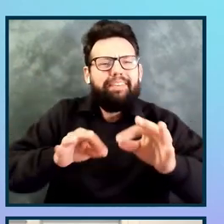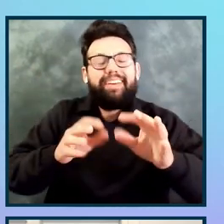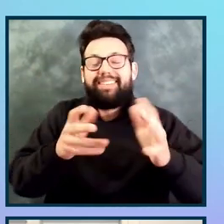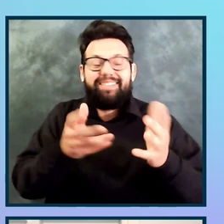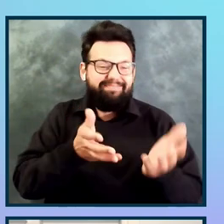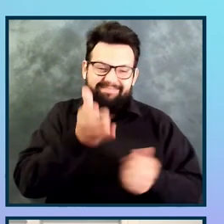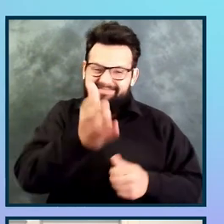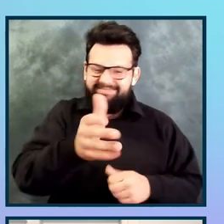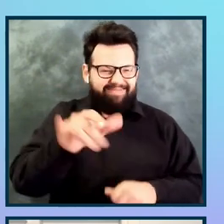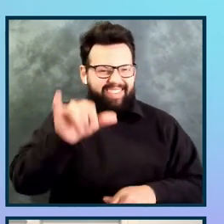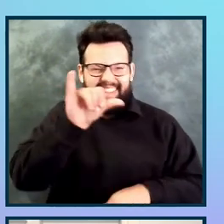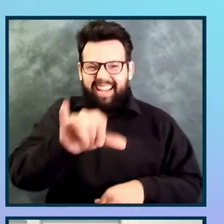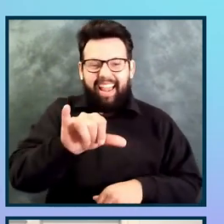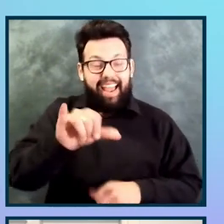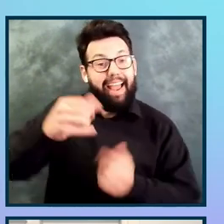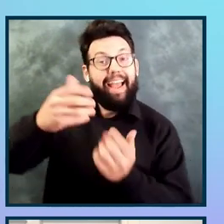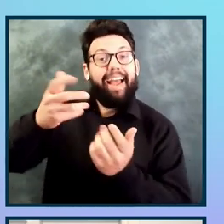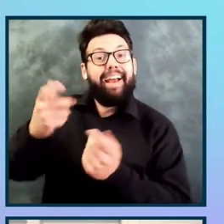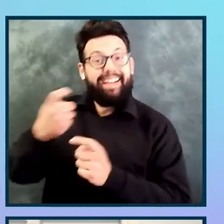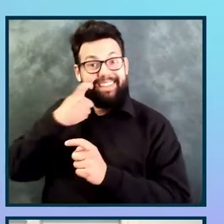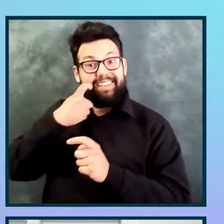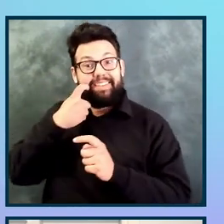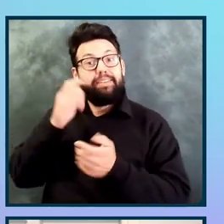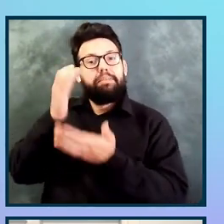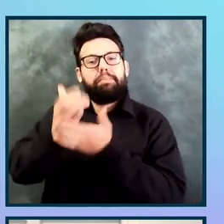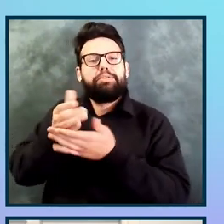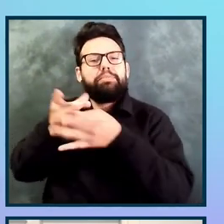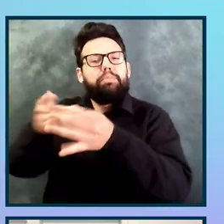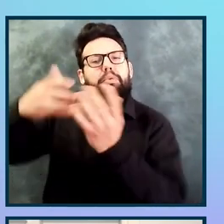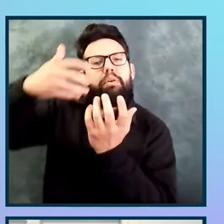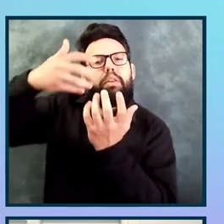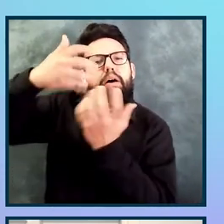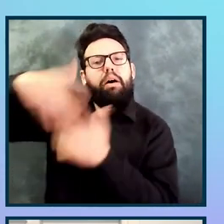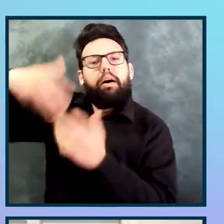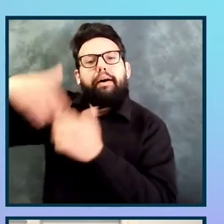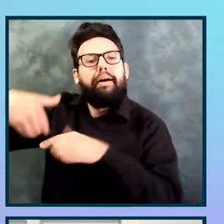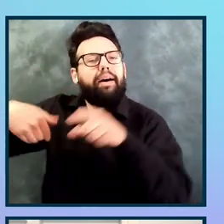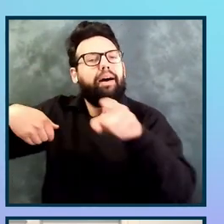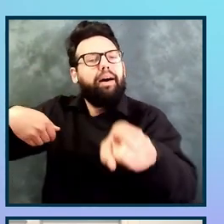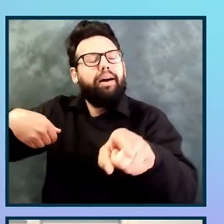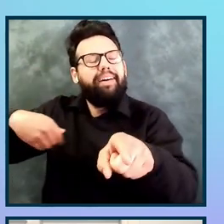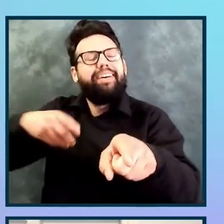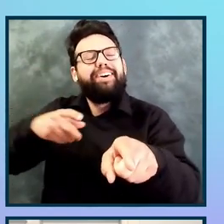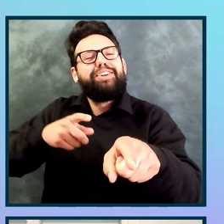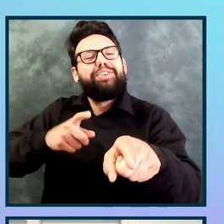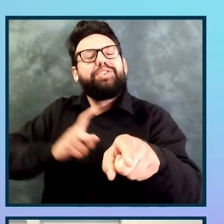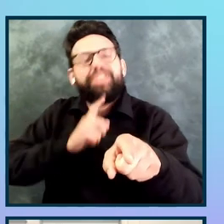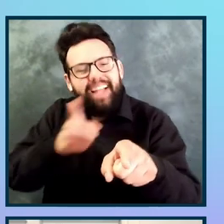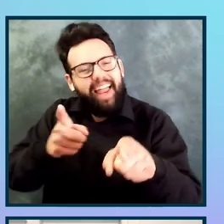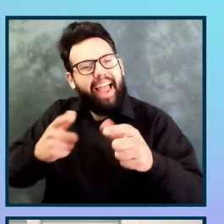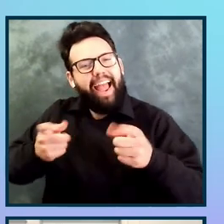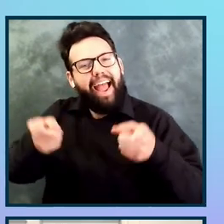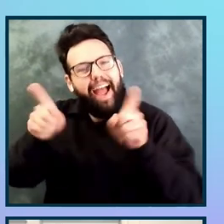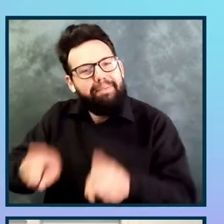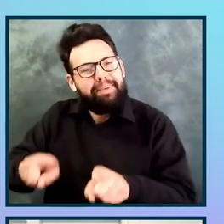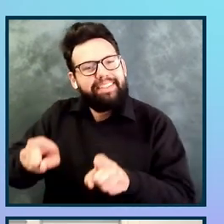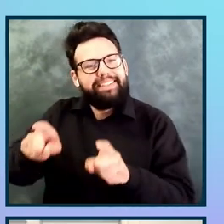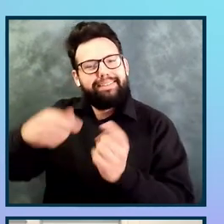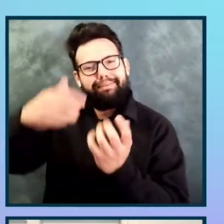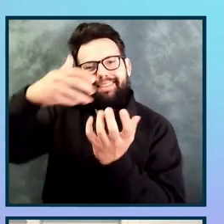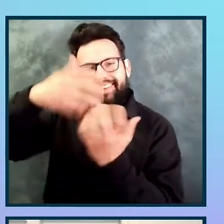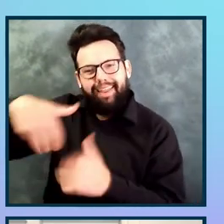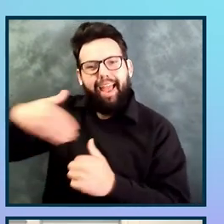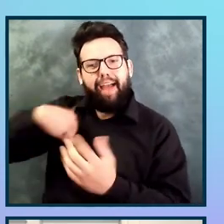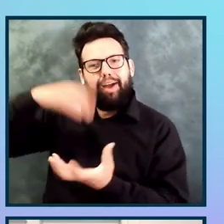getting locked in with one another and creating all manner of steam and conflict. And